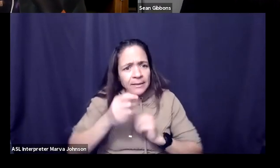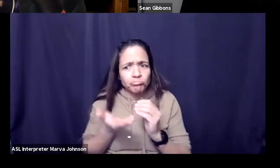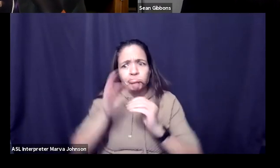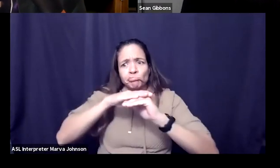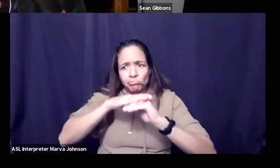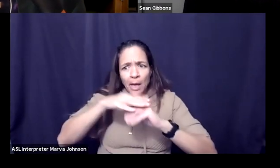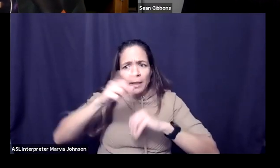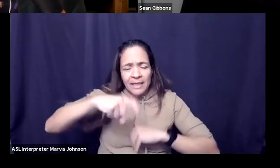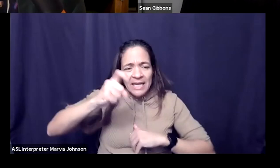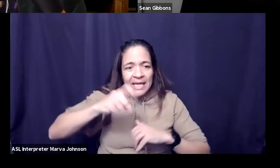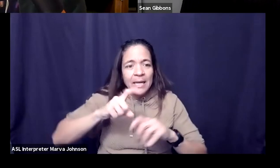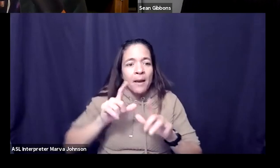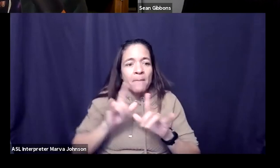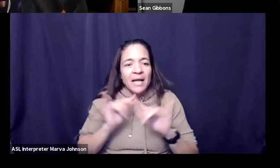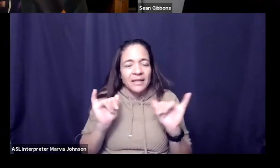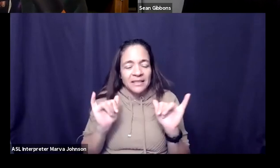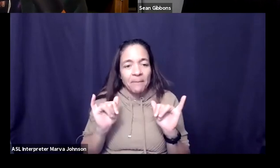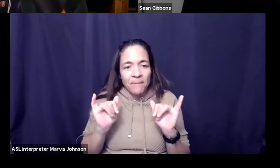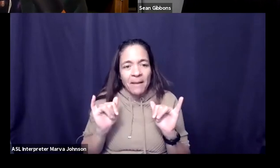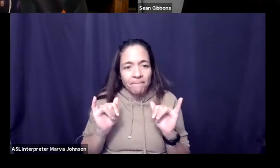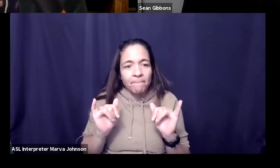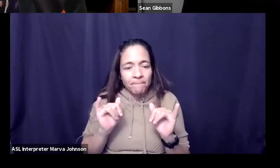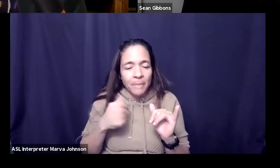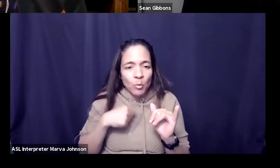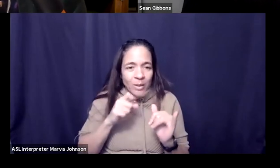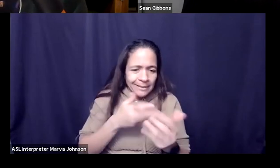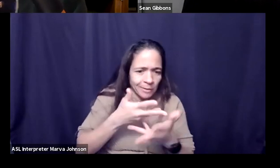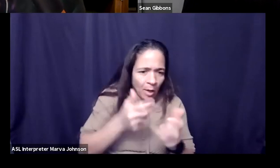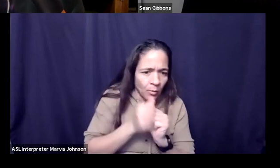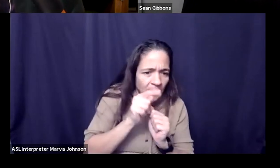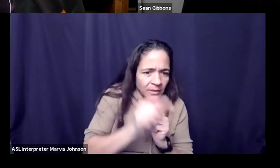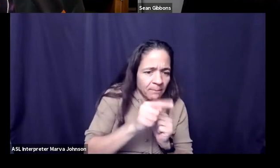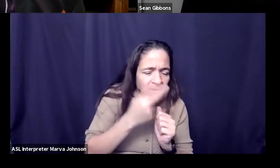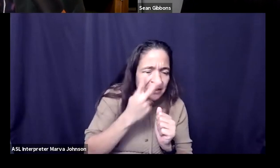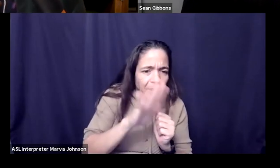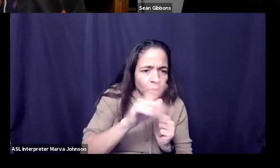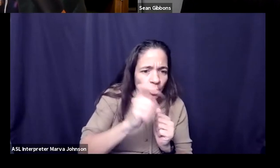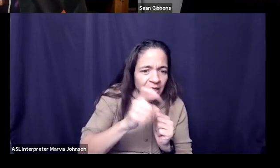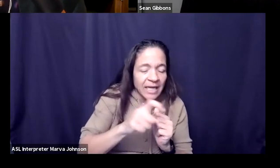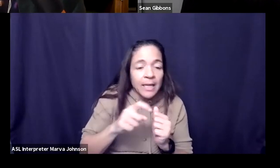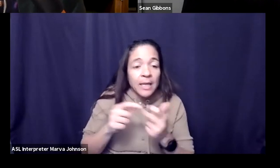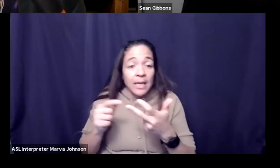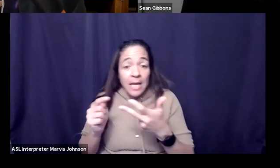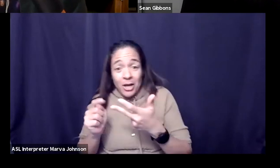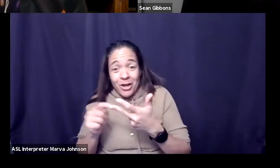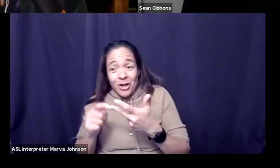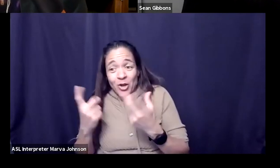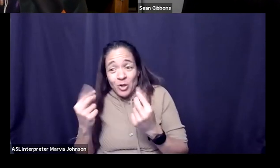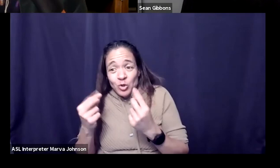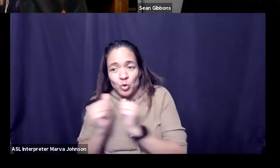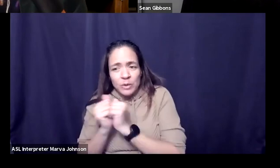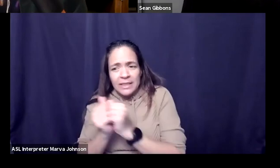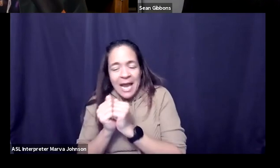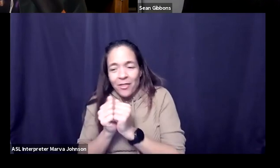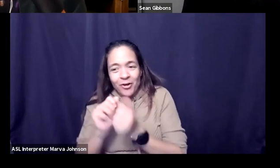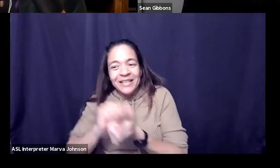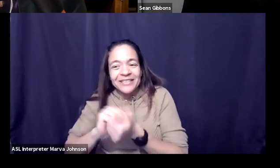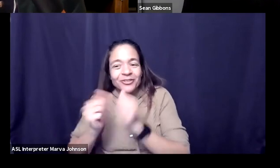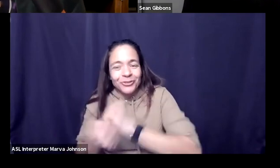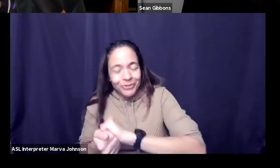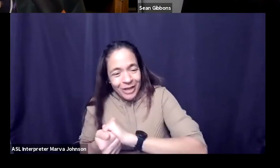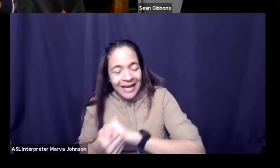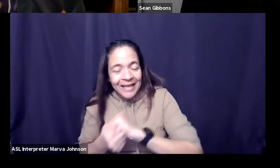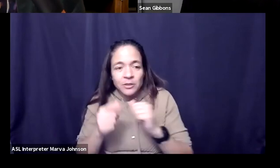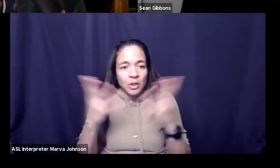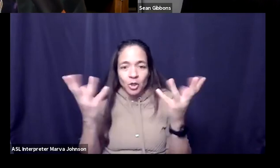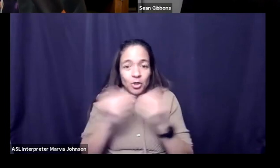form here we need to go talk to them and finally uh what do we do together that's going to be informed differently it's no longer these kind of larger groups all the time but